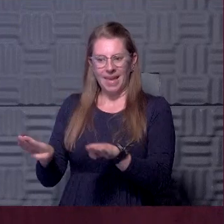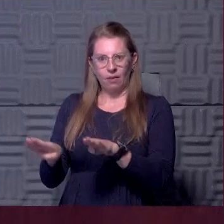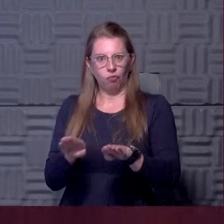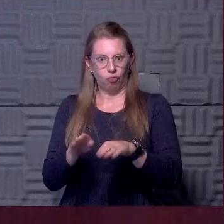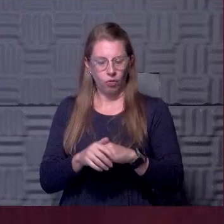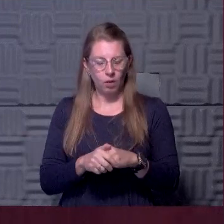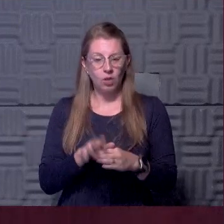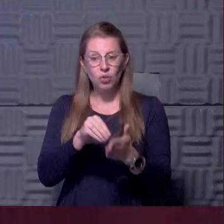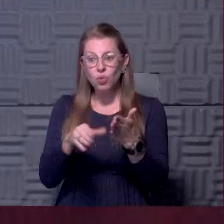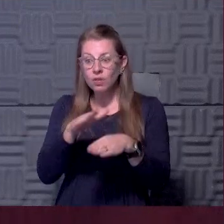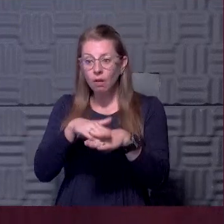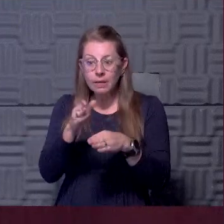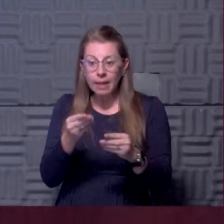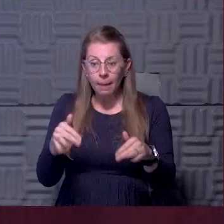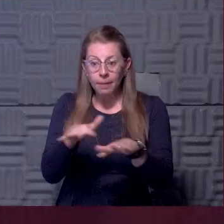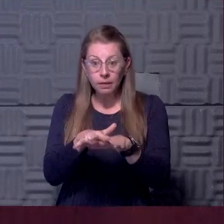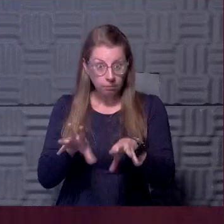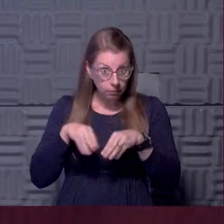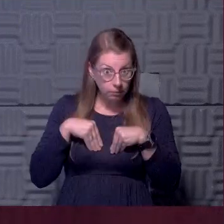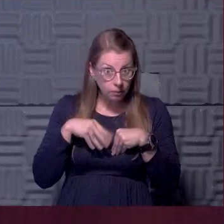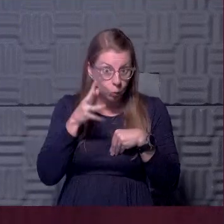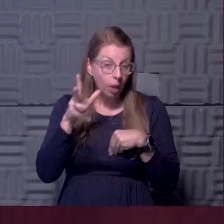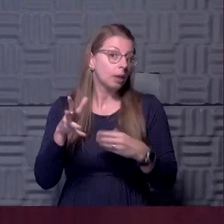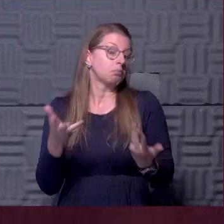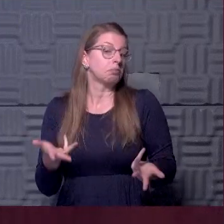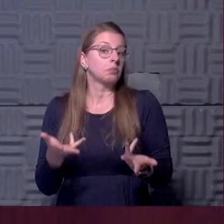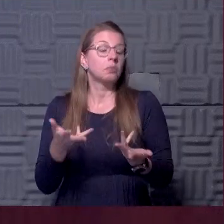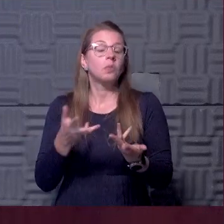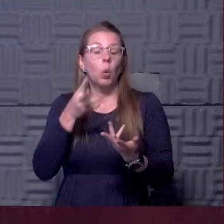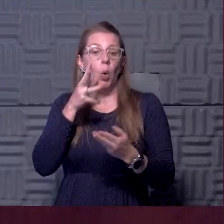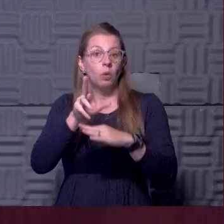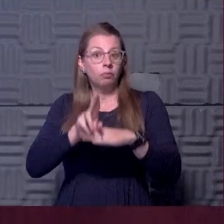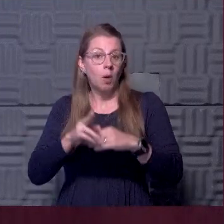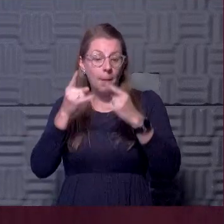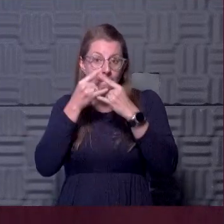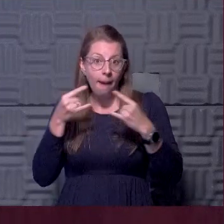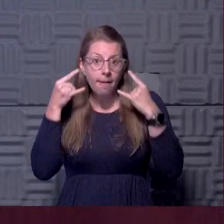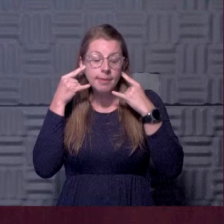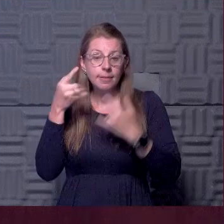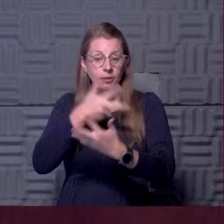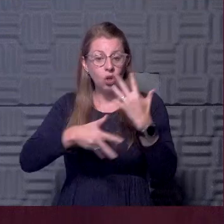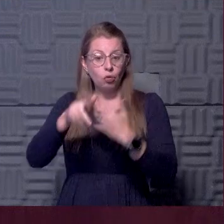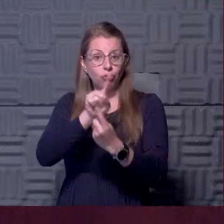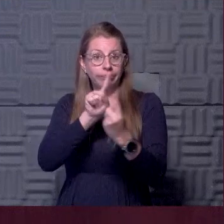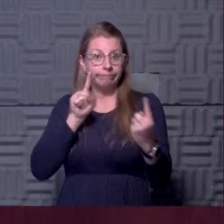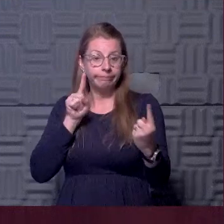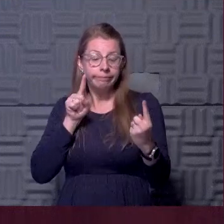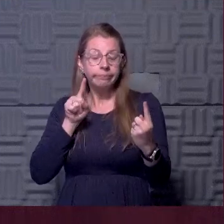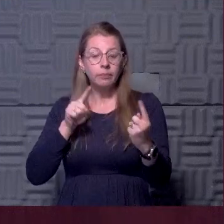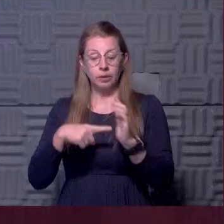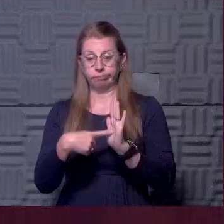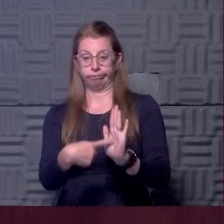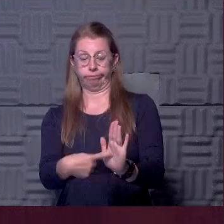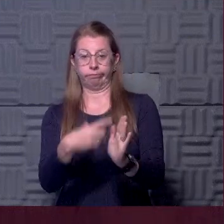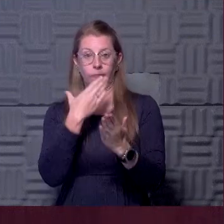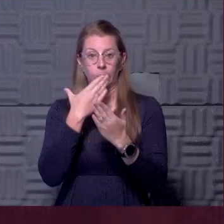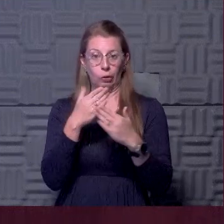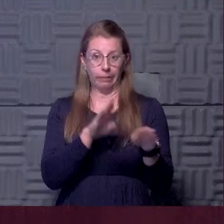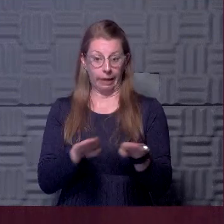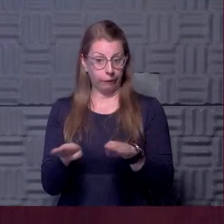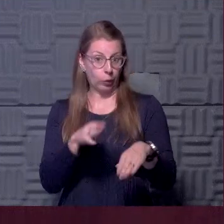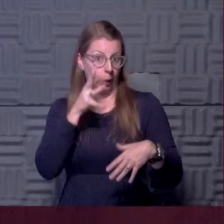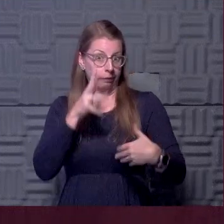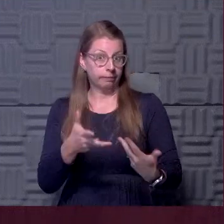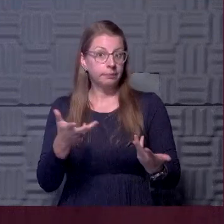can get on board basically with masking, with distancing, with demonstrating modeling good behavior